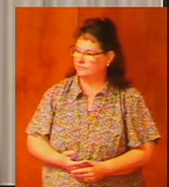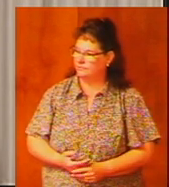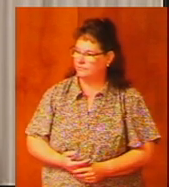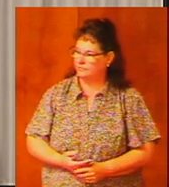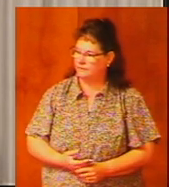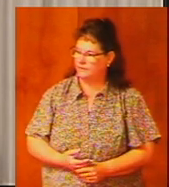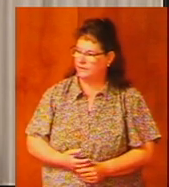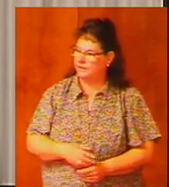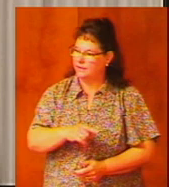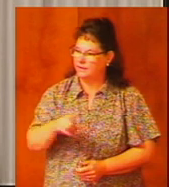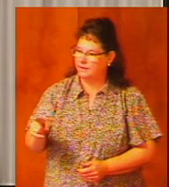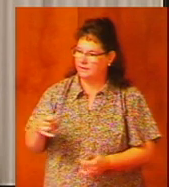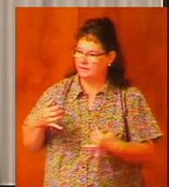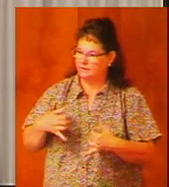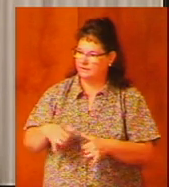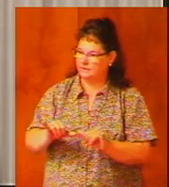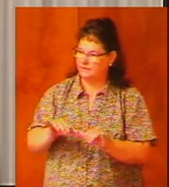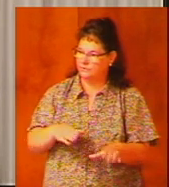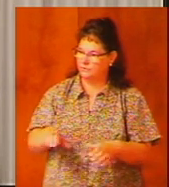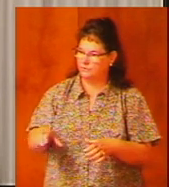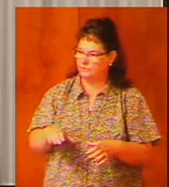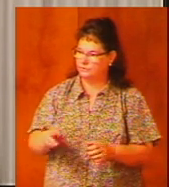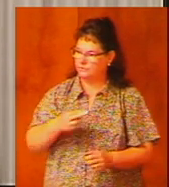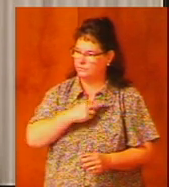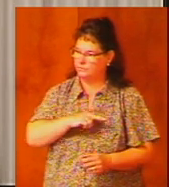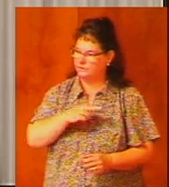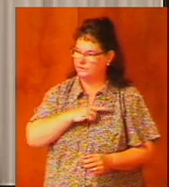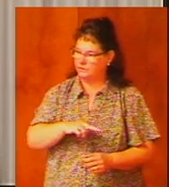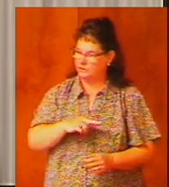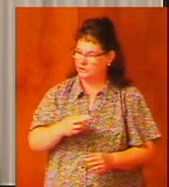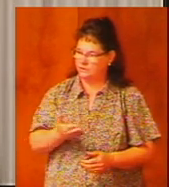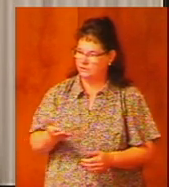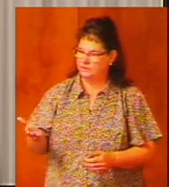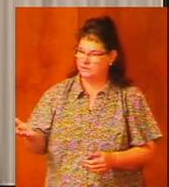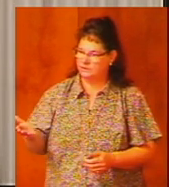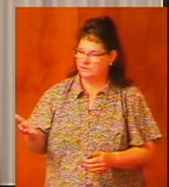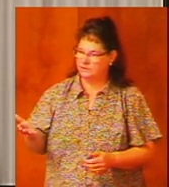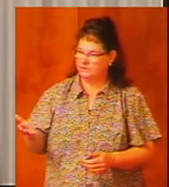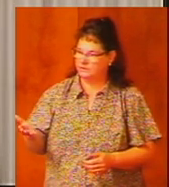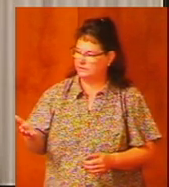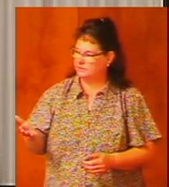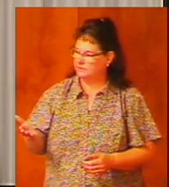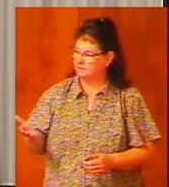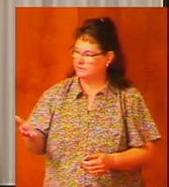they were still doing religious kinds of things